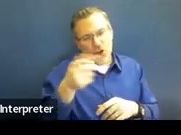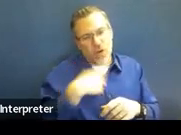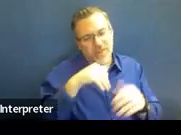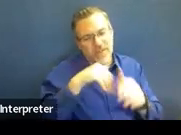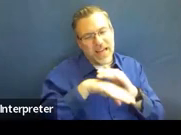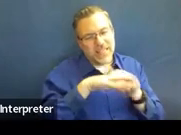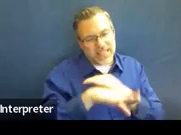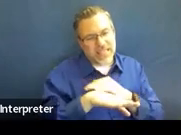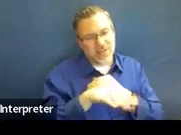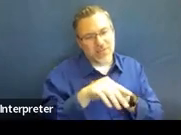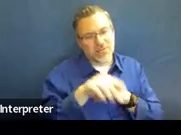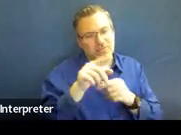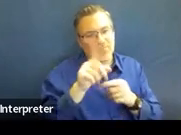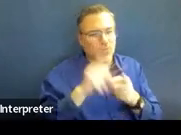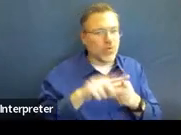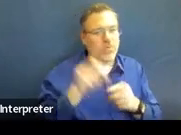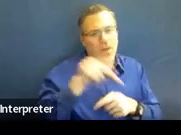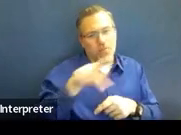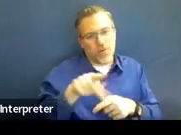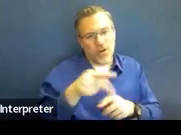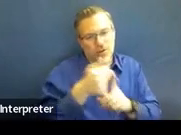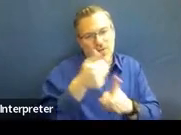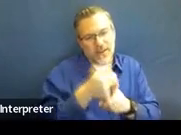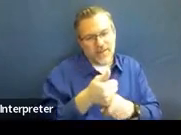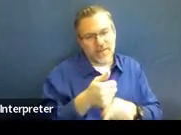PowerPoint so you can look at those.